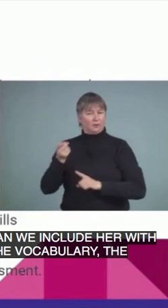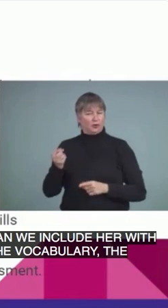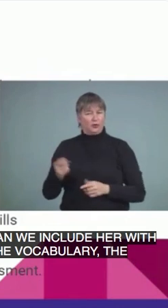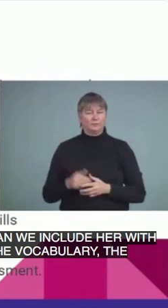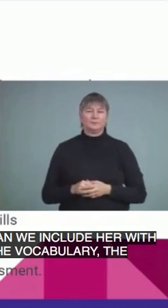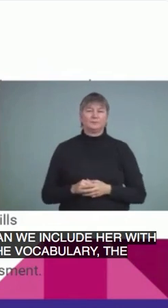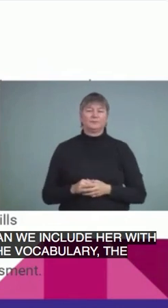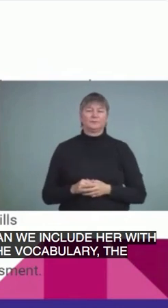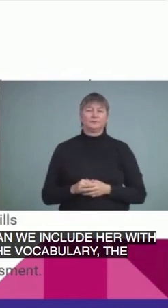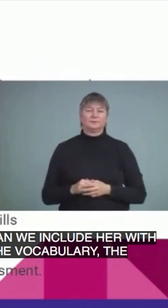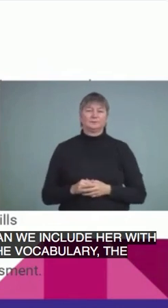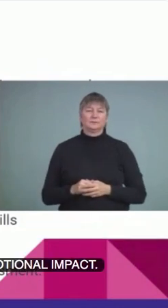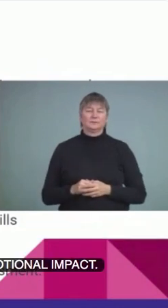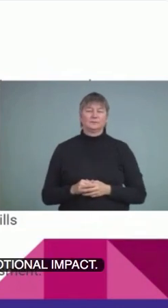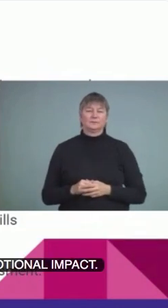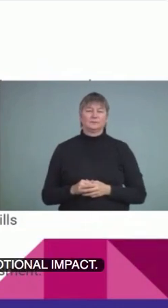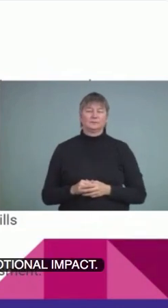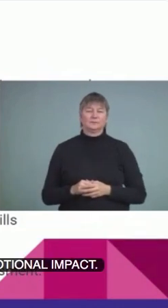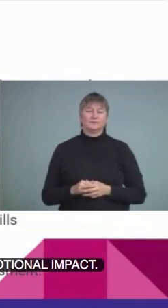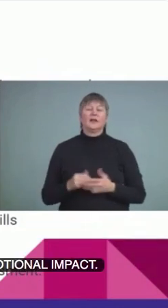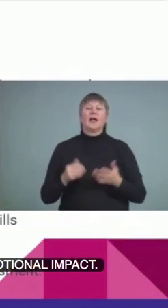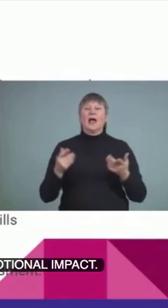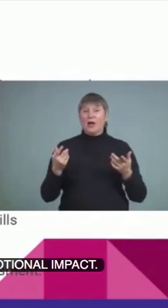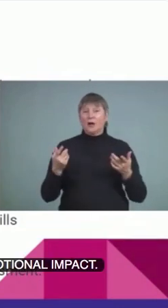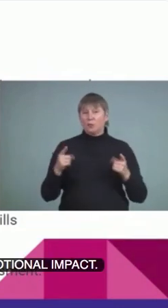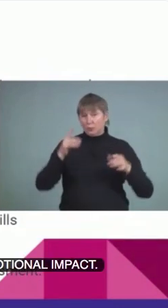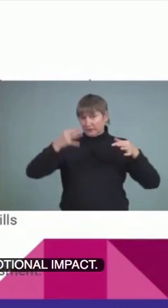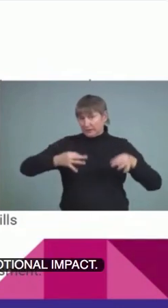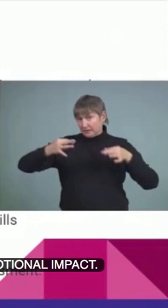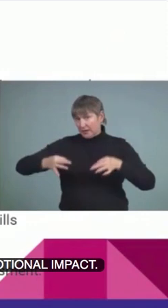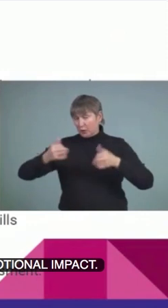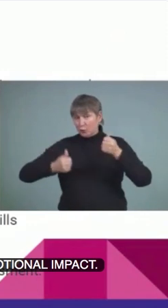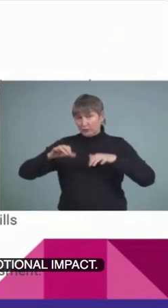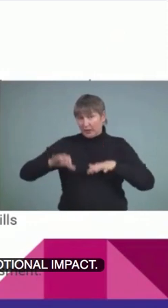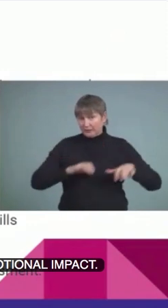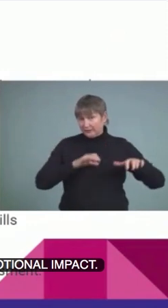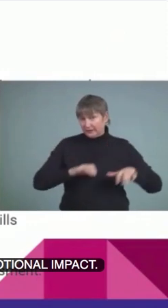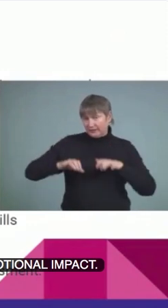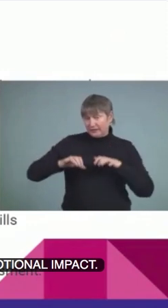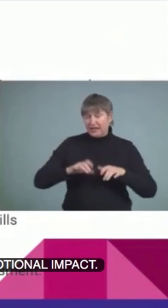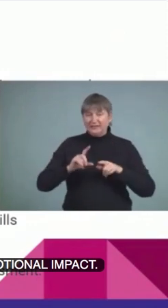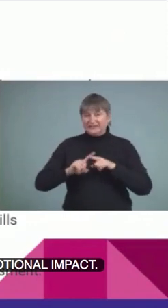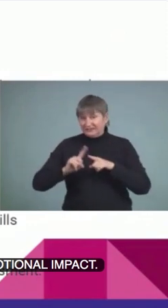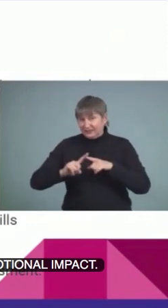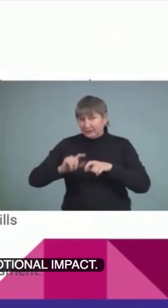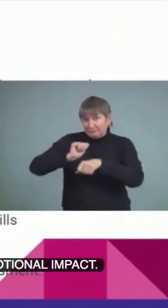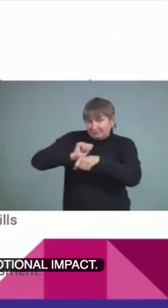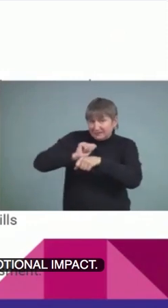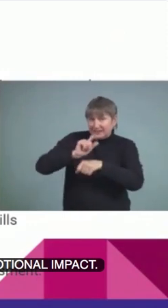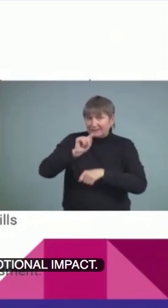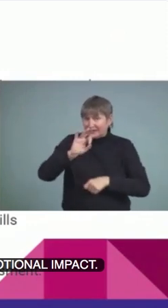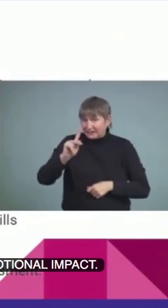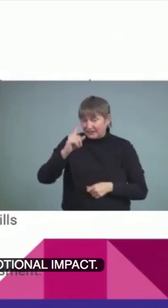And when we're selecting activities for, and tasks for modifying